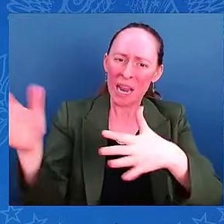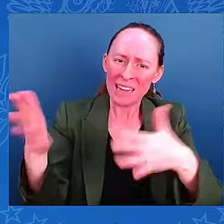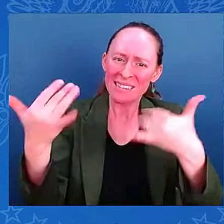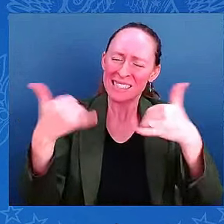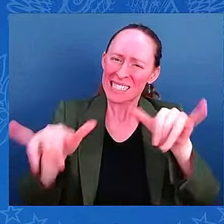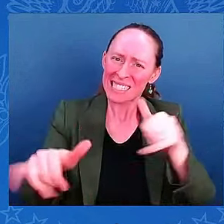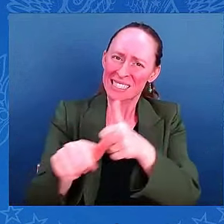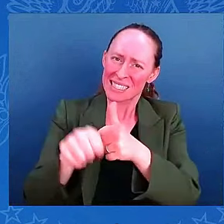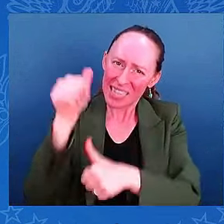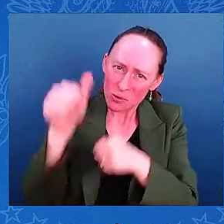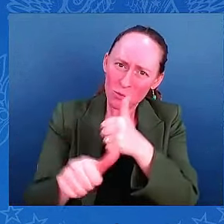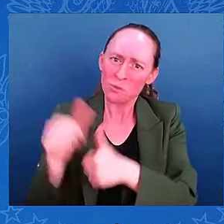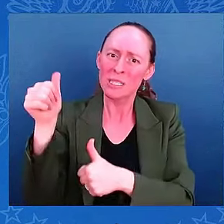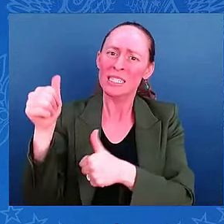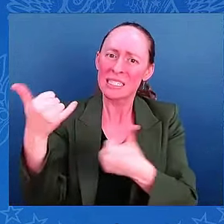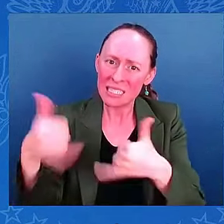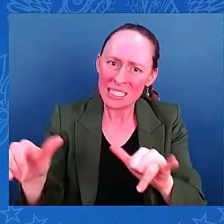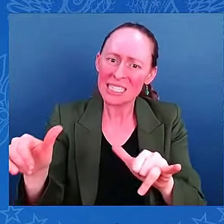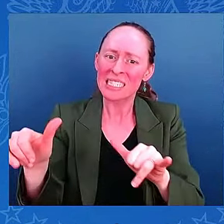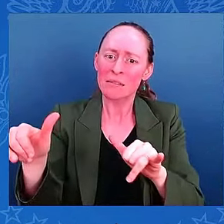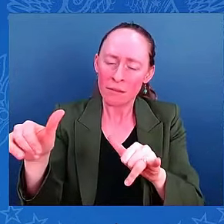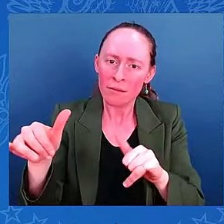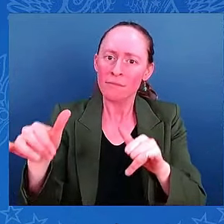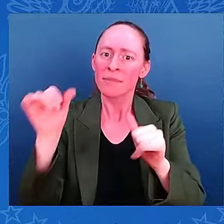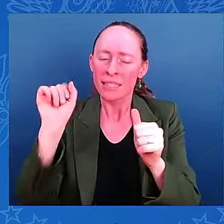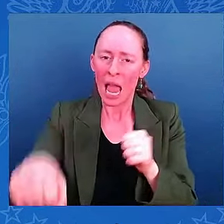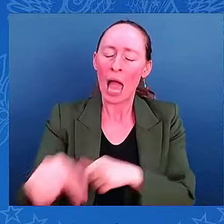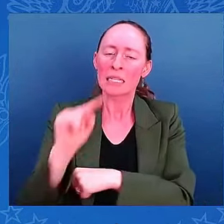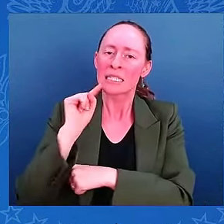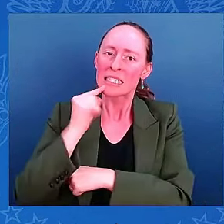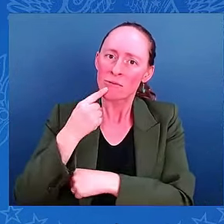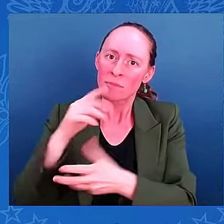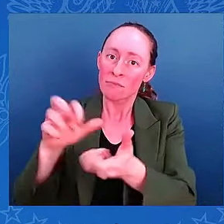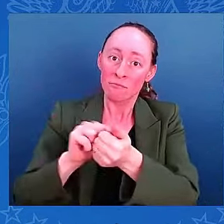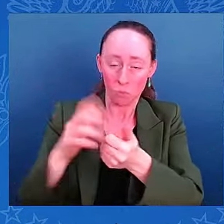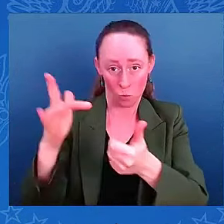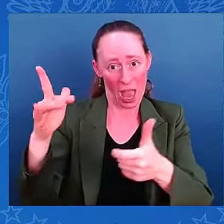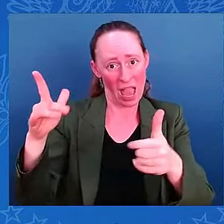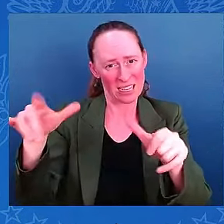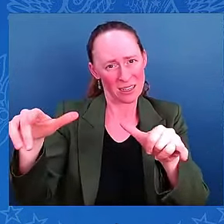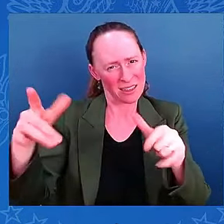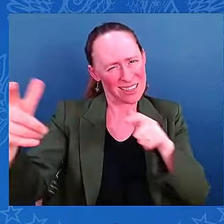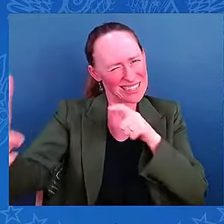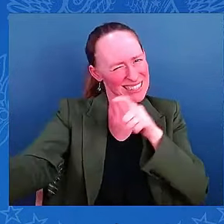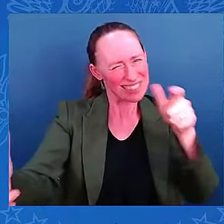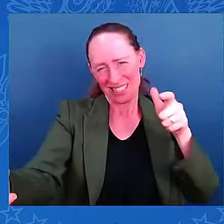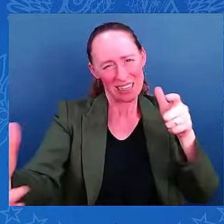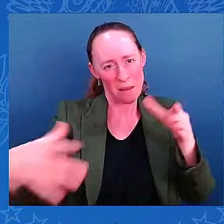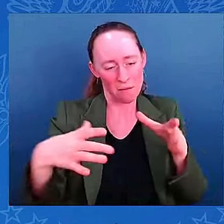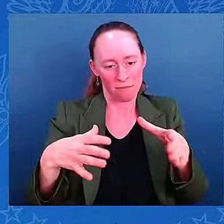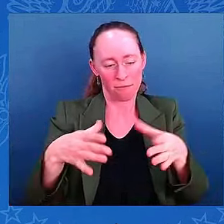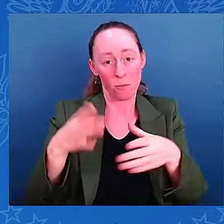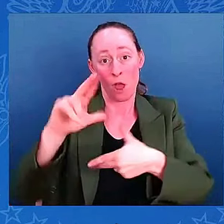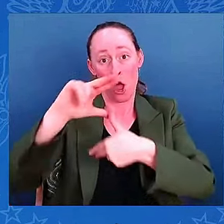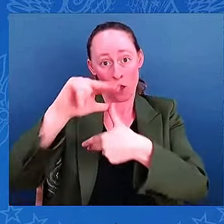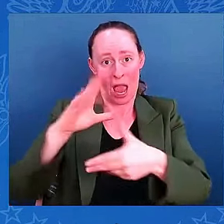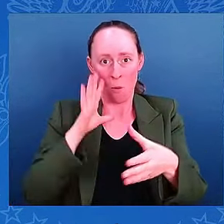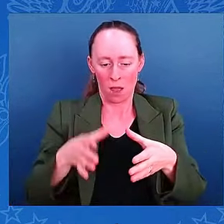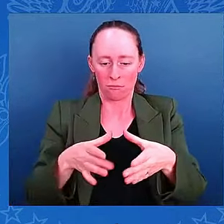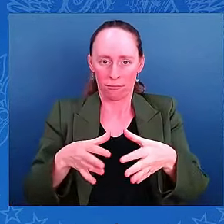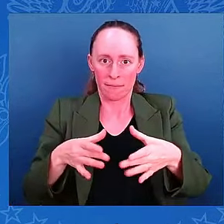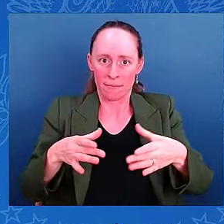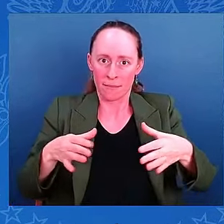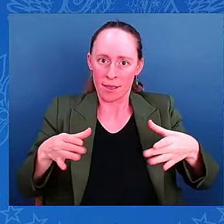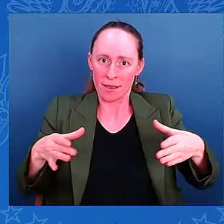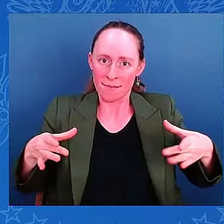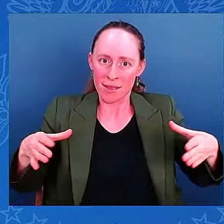result either way. The size of the wind speed, the actual size of it will be expanding, as Dr. Brennan was saying. So, much of that impact will cover